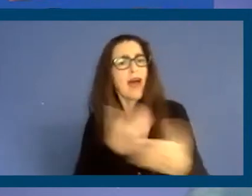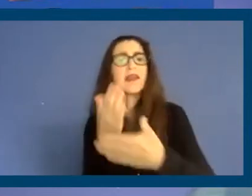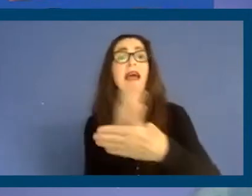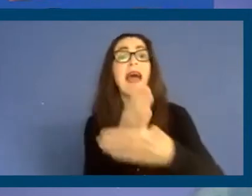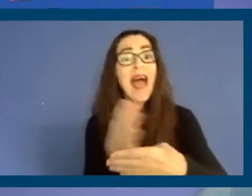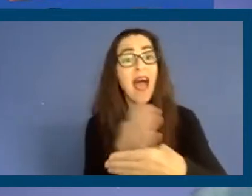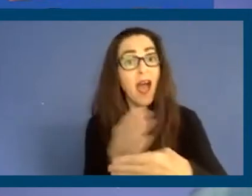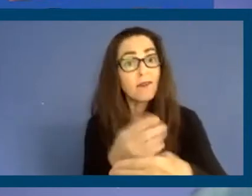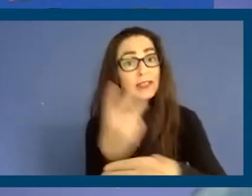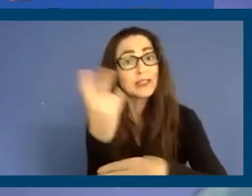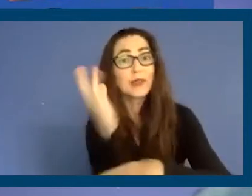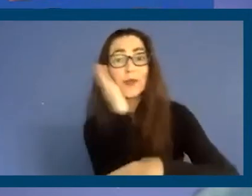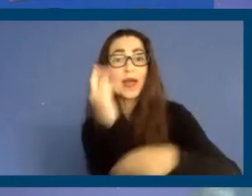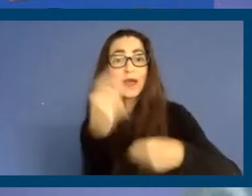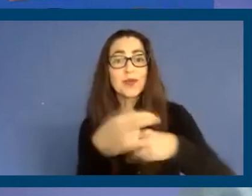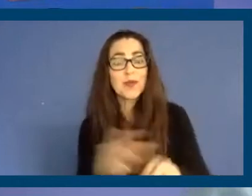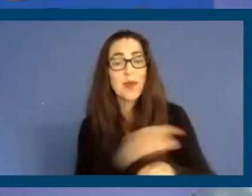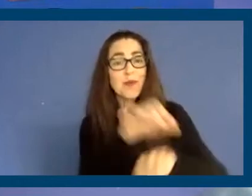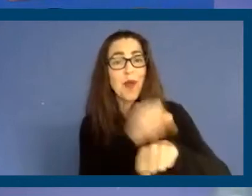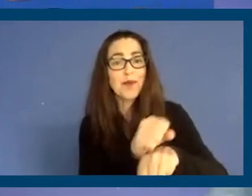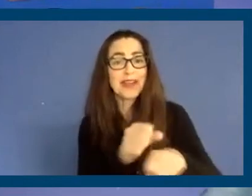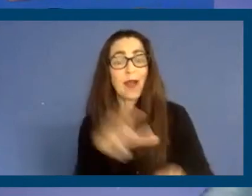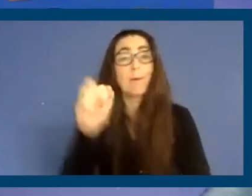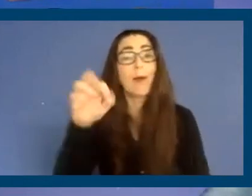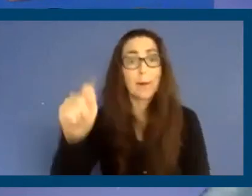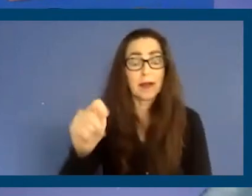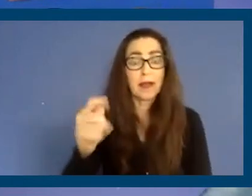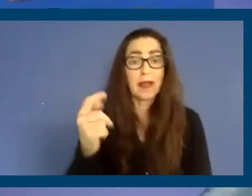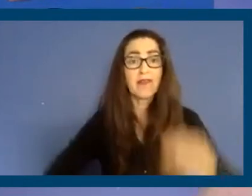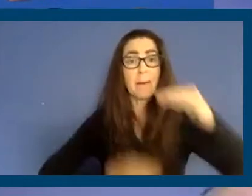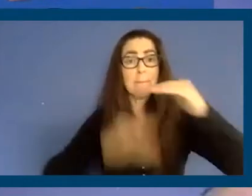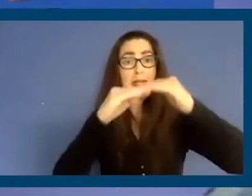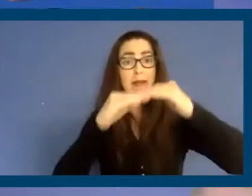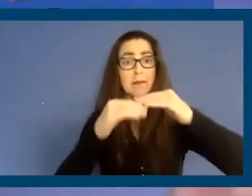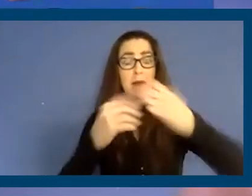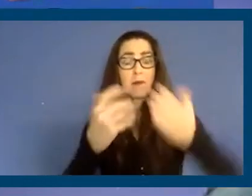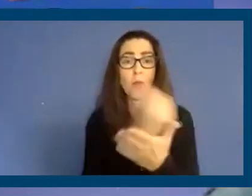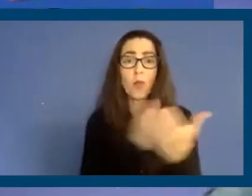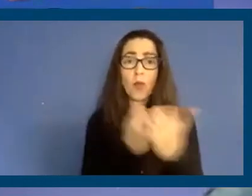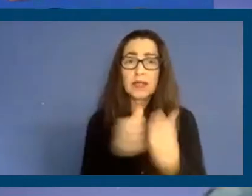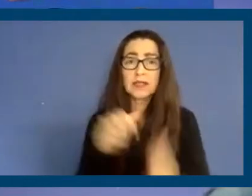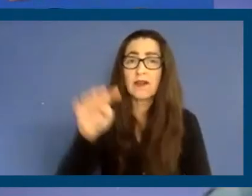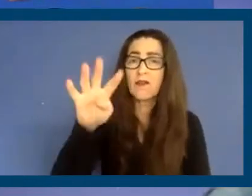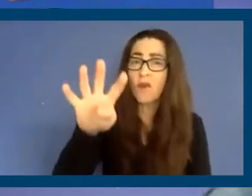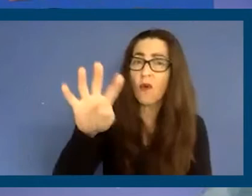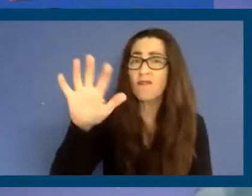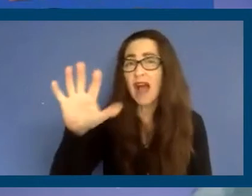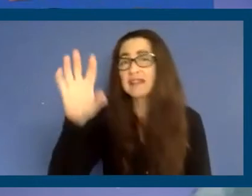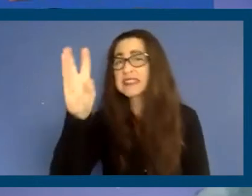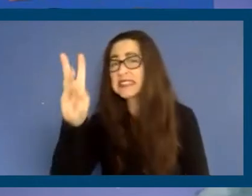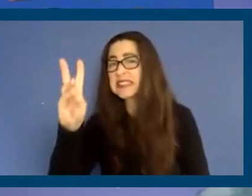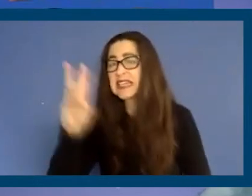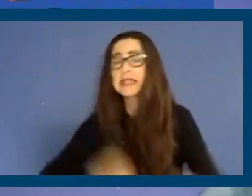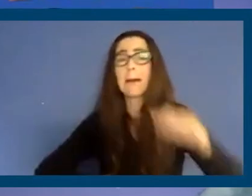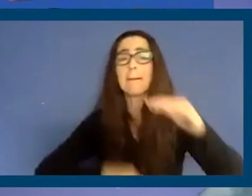two-bedroom apartment. If you're a minimum wage worker, you need about four or five, six minimum wage